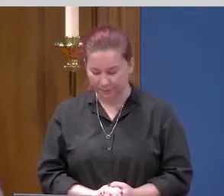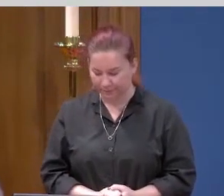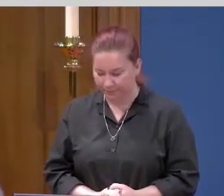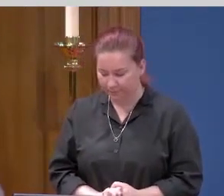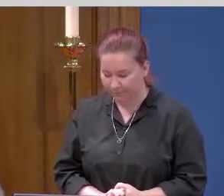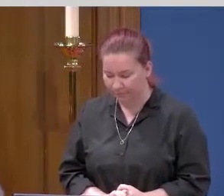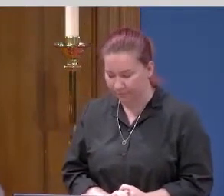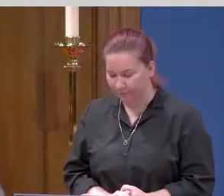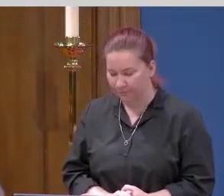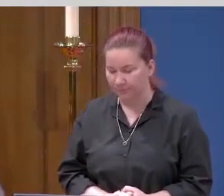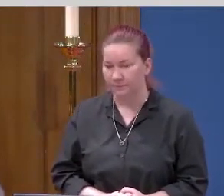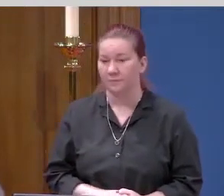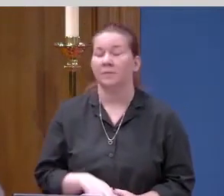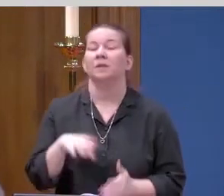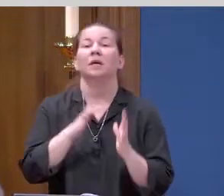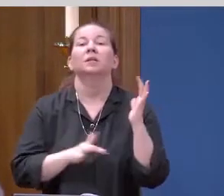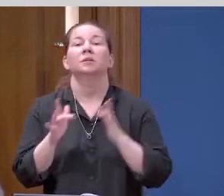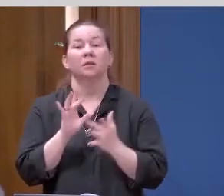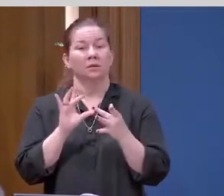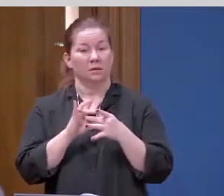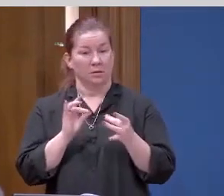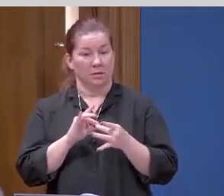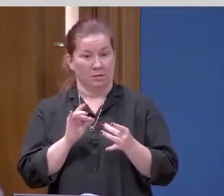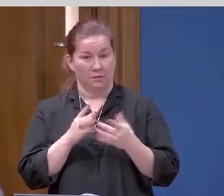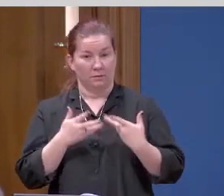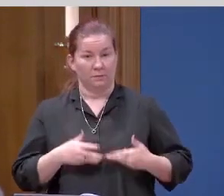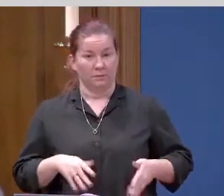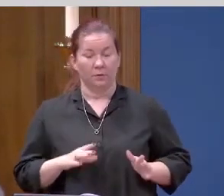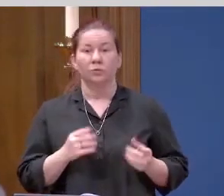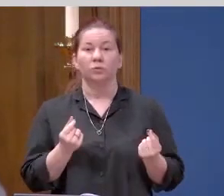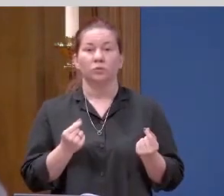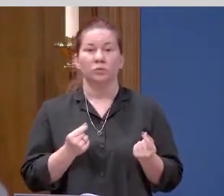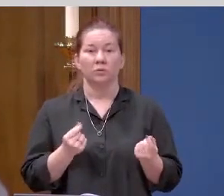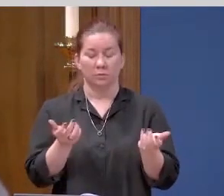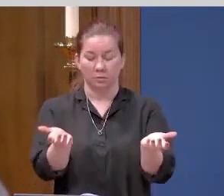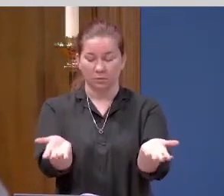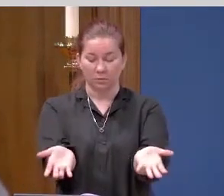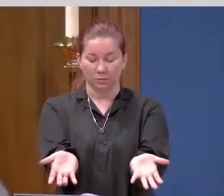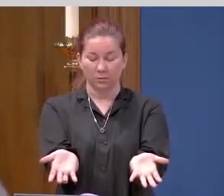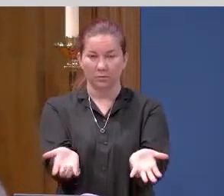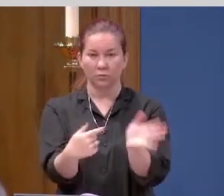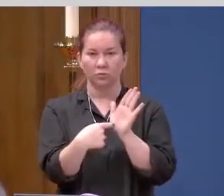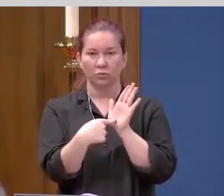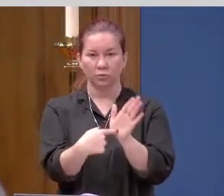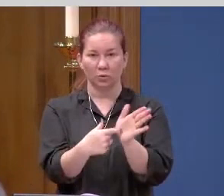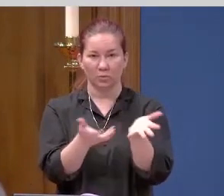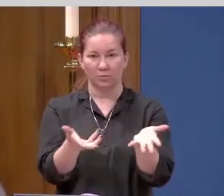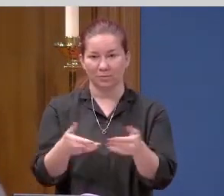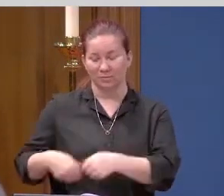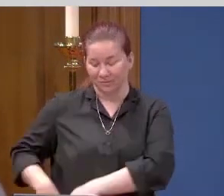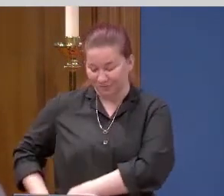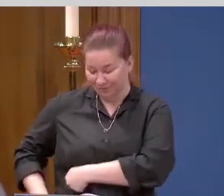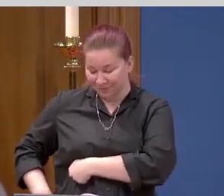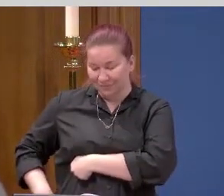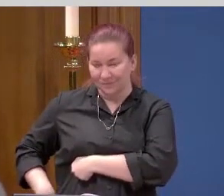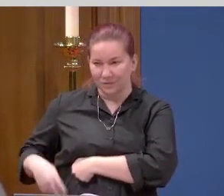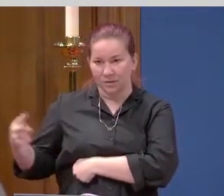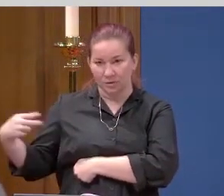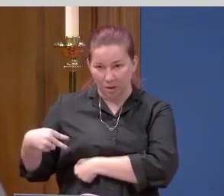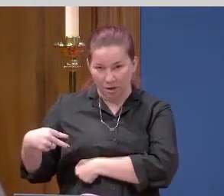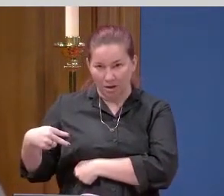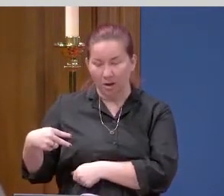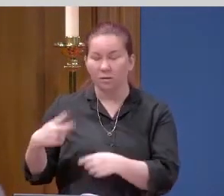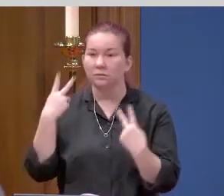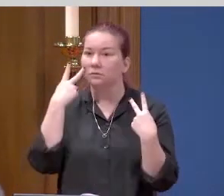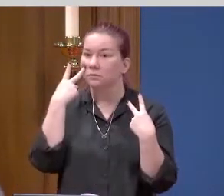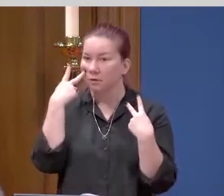After he said this, he showed them his hand and his side. Then the disciples rejoiced